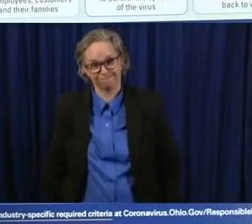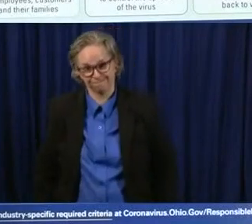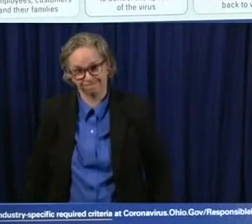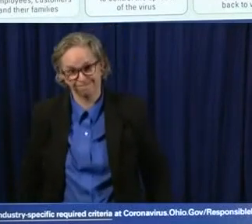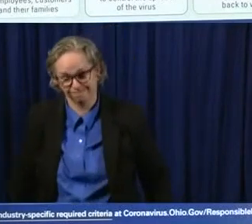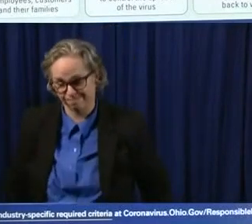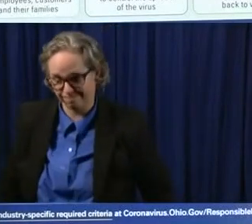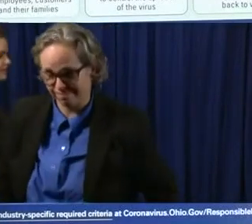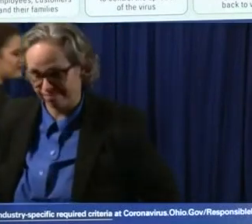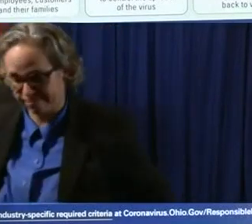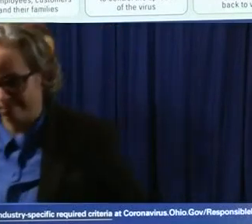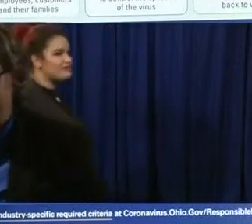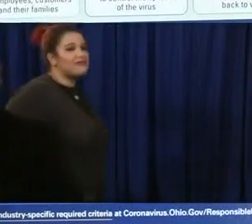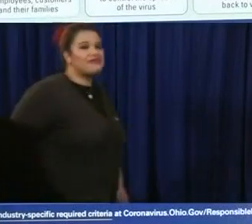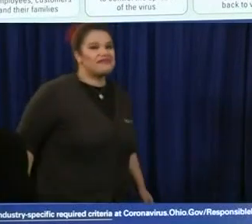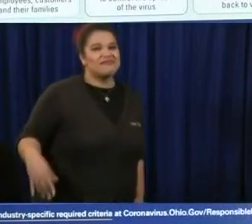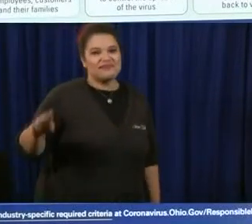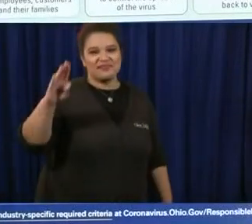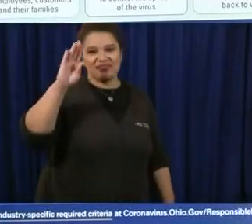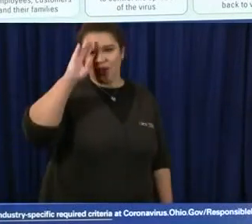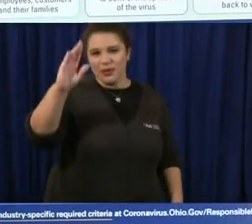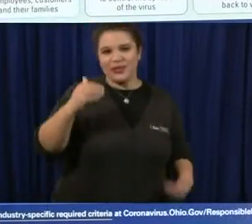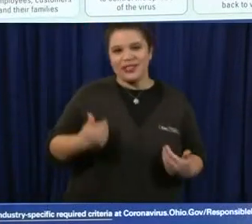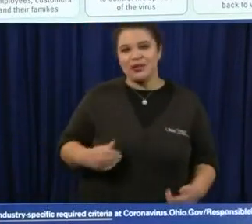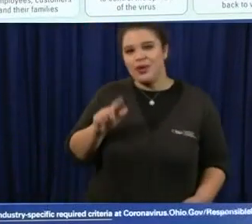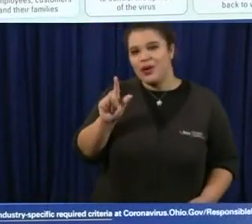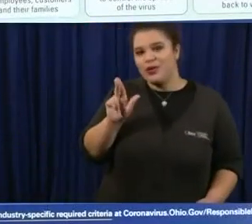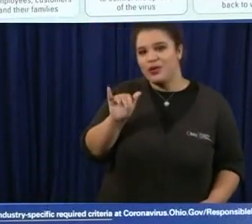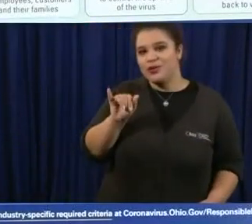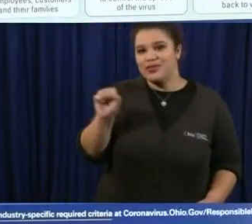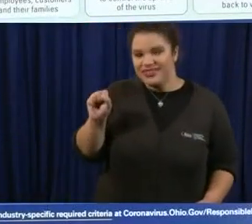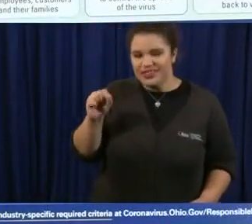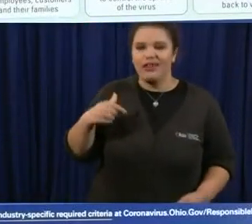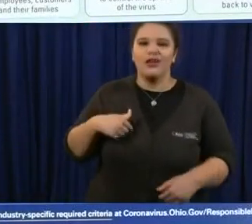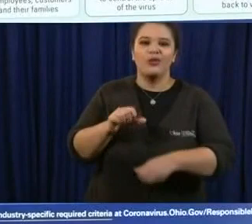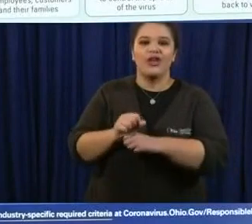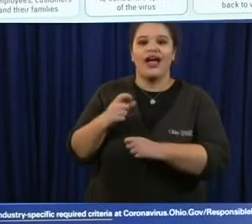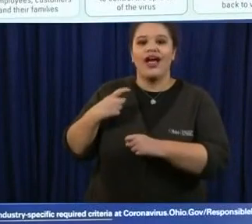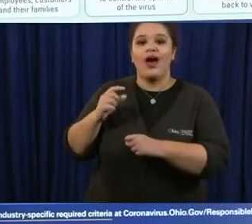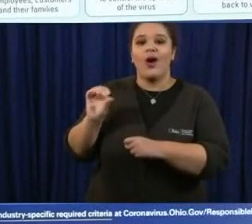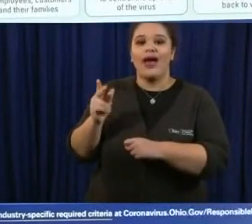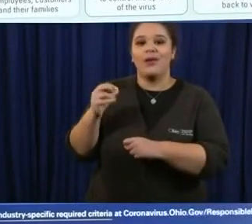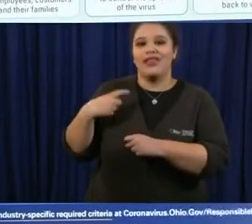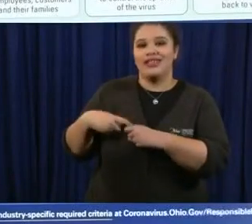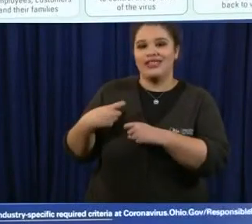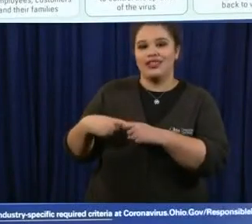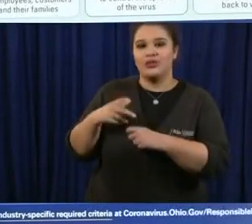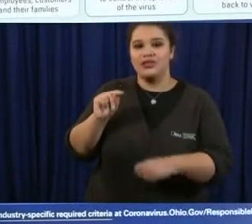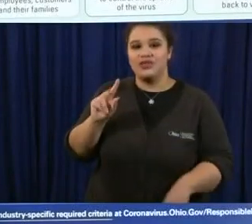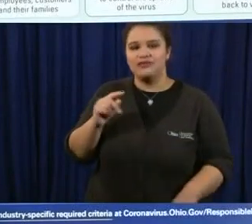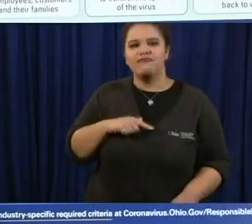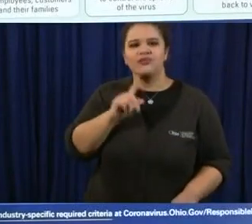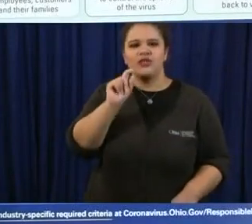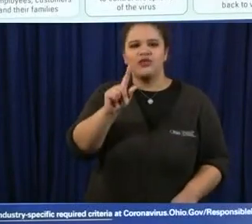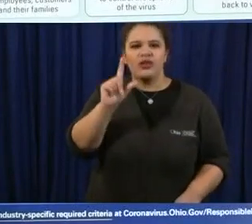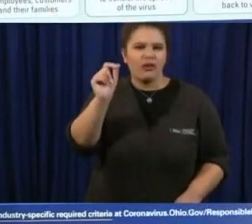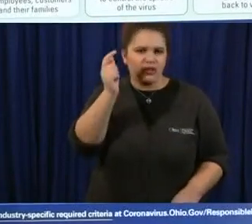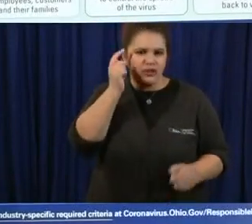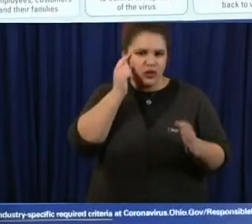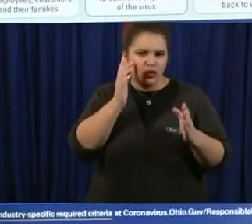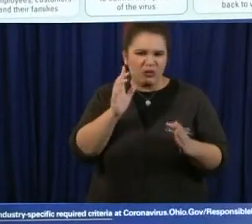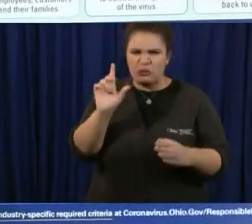this is uh louis gill with a high latino tv this question might be for the lieutenant governor uh the questions